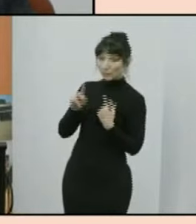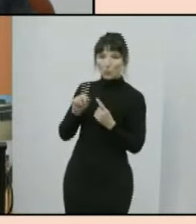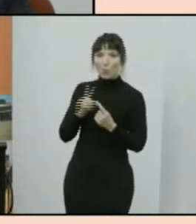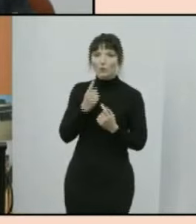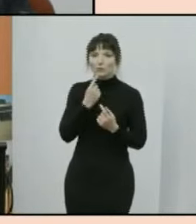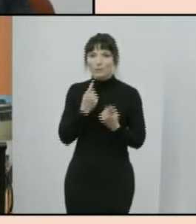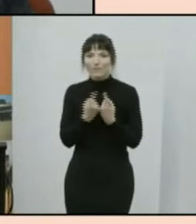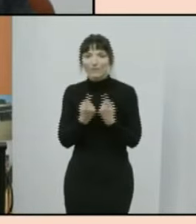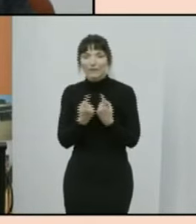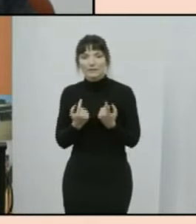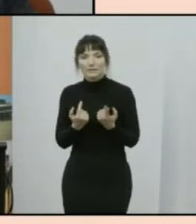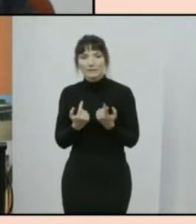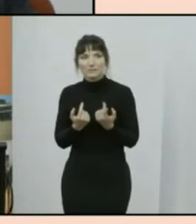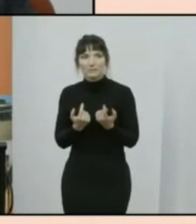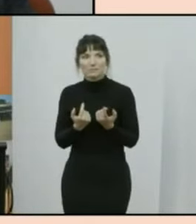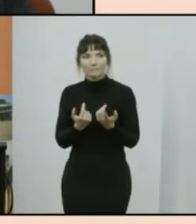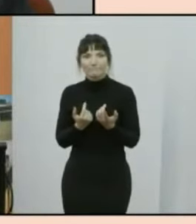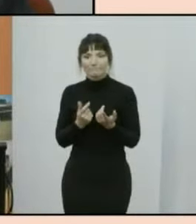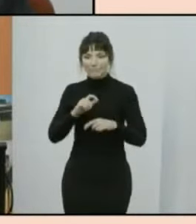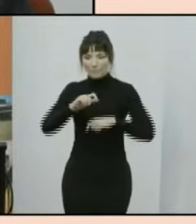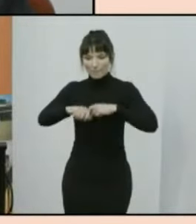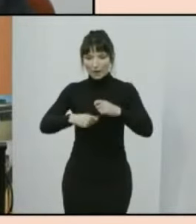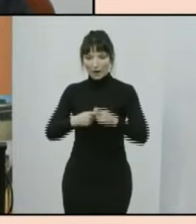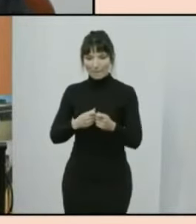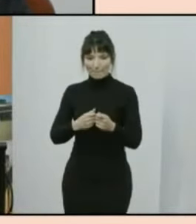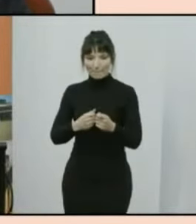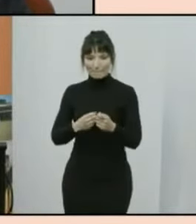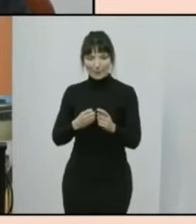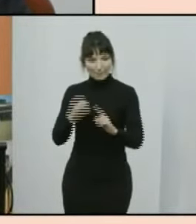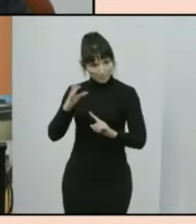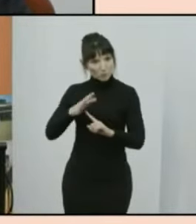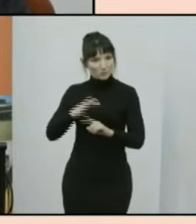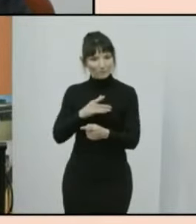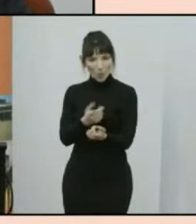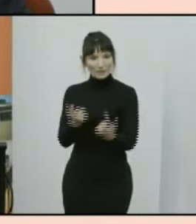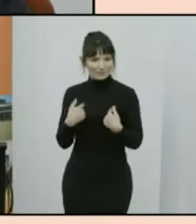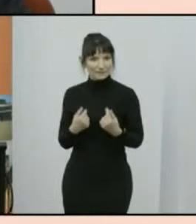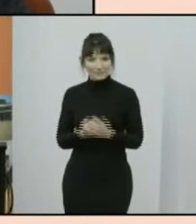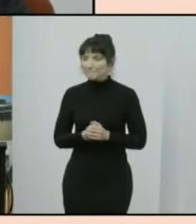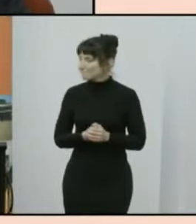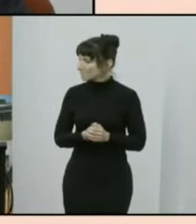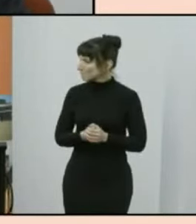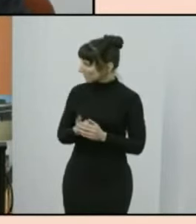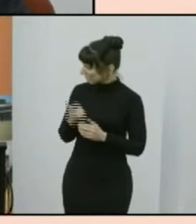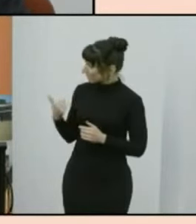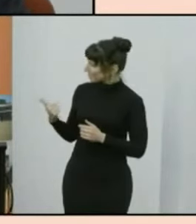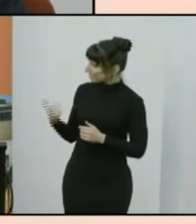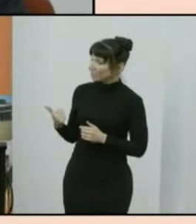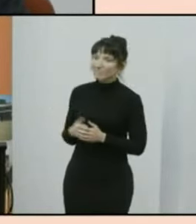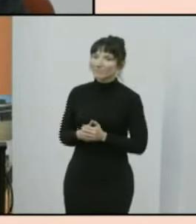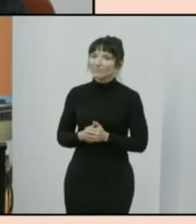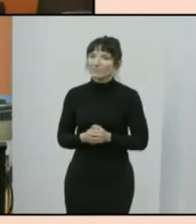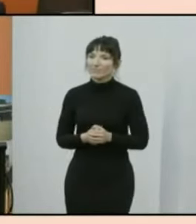that that are particularly become particularly prominent thank you great reflections